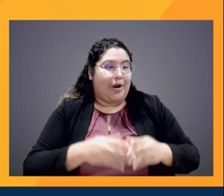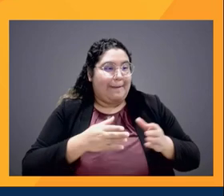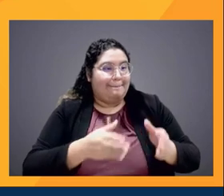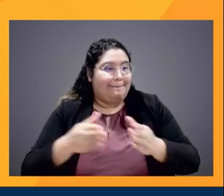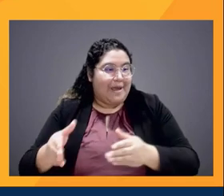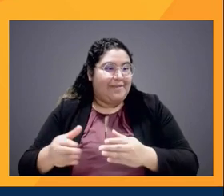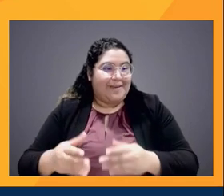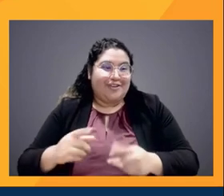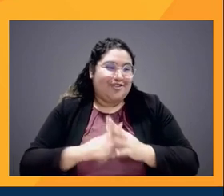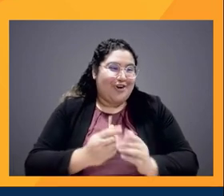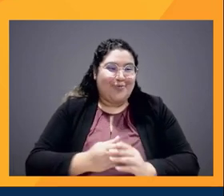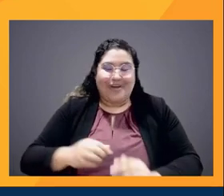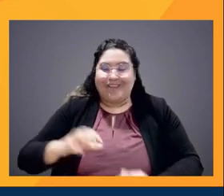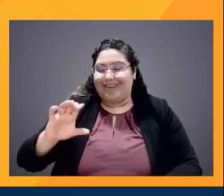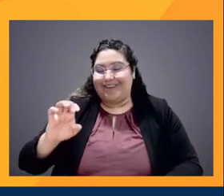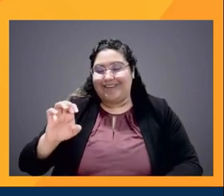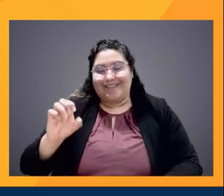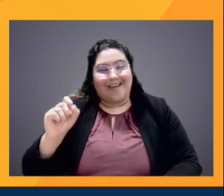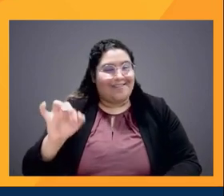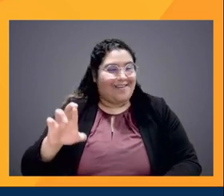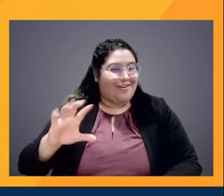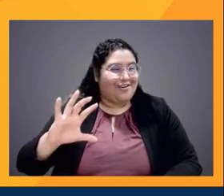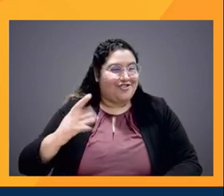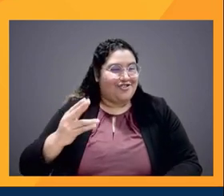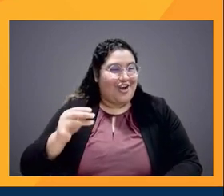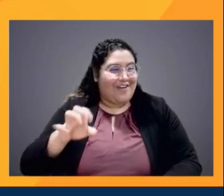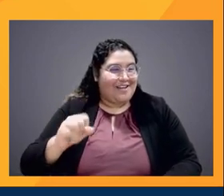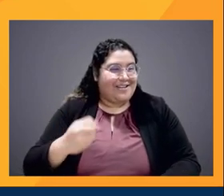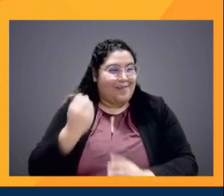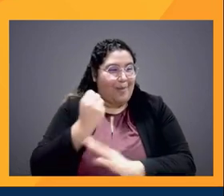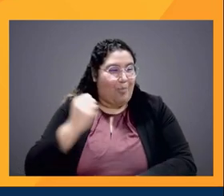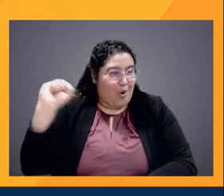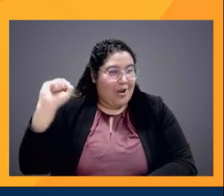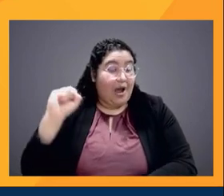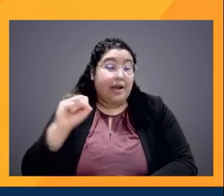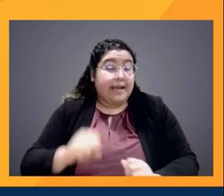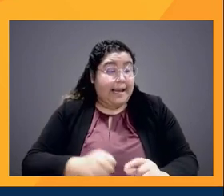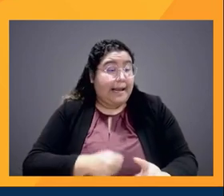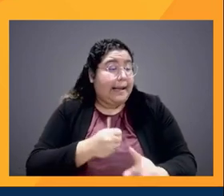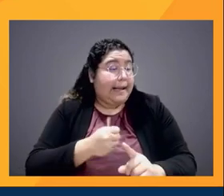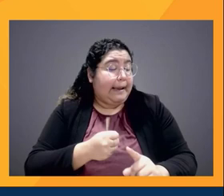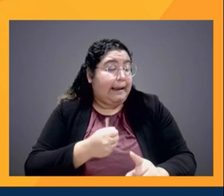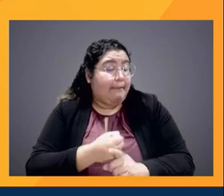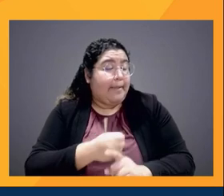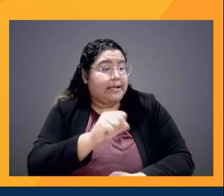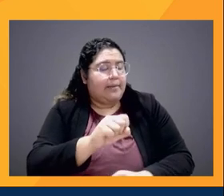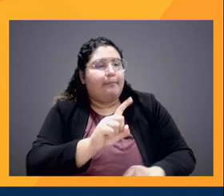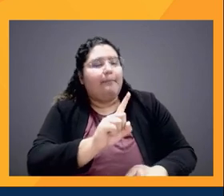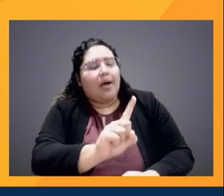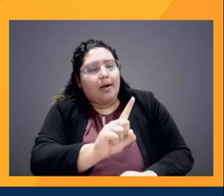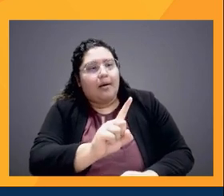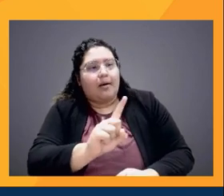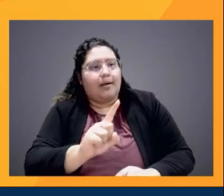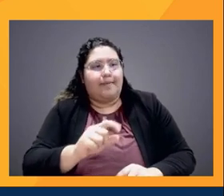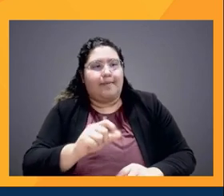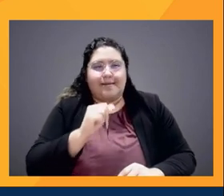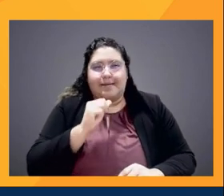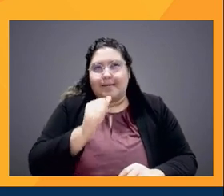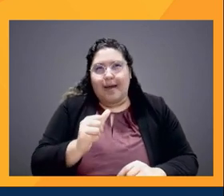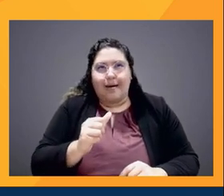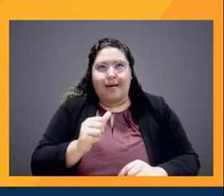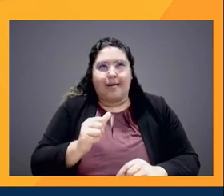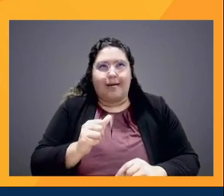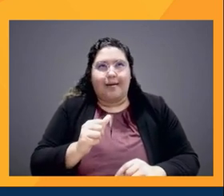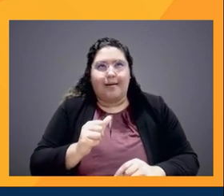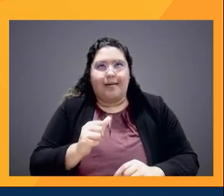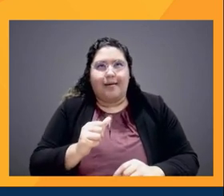That could have a huge, huge impact, but I don't think that that's going to necessarily add the type of pressure as much of,